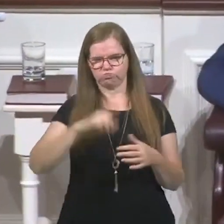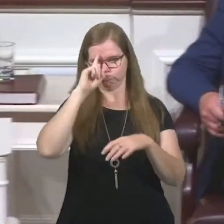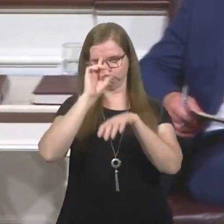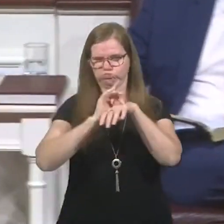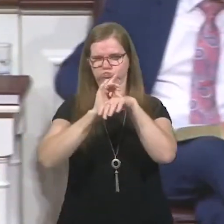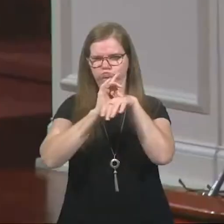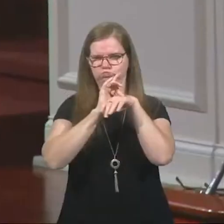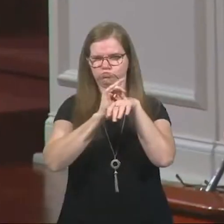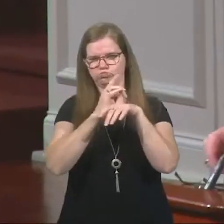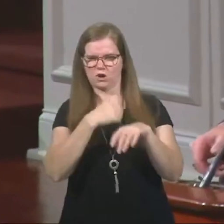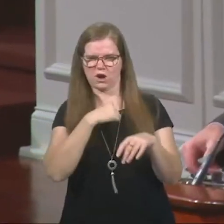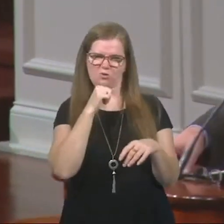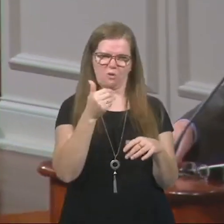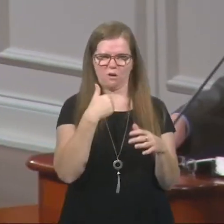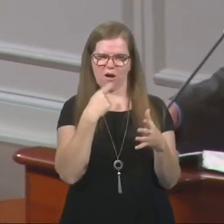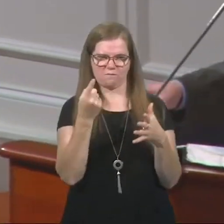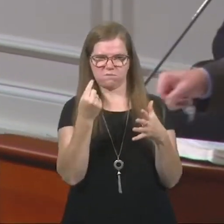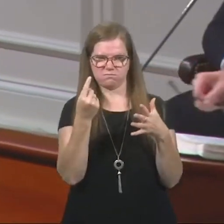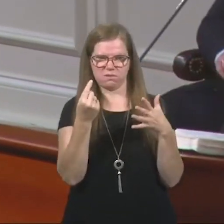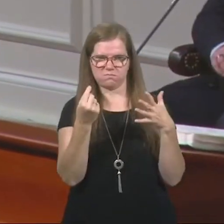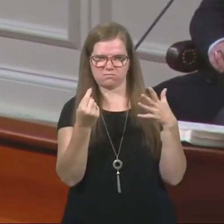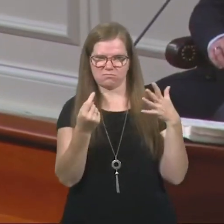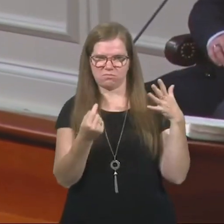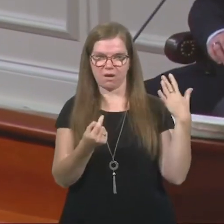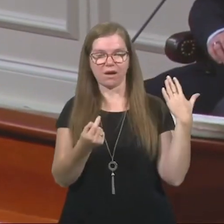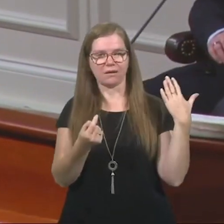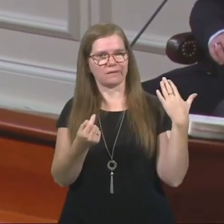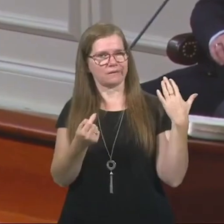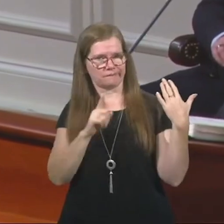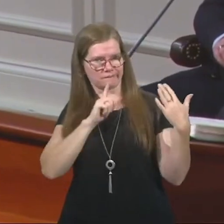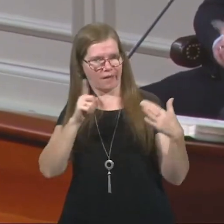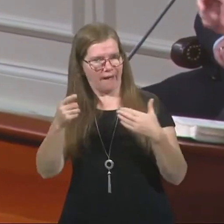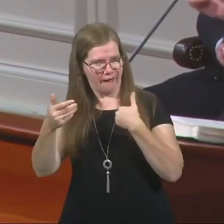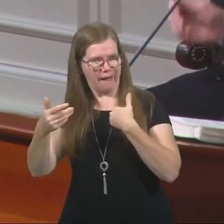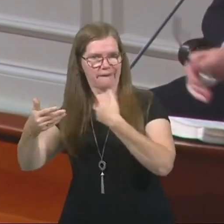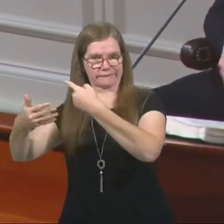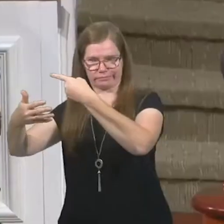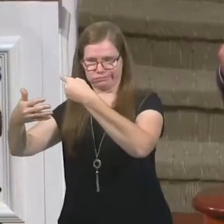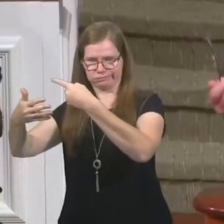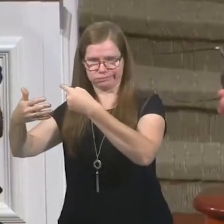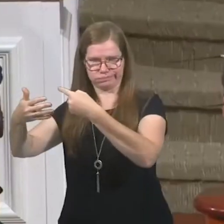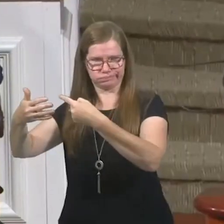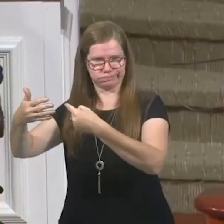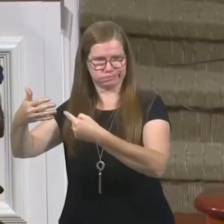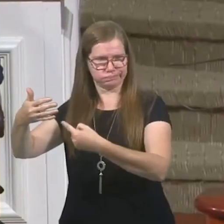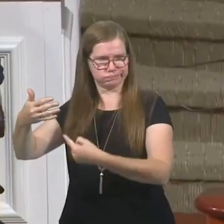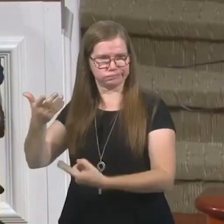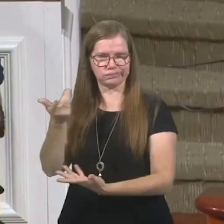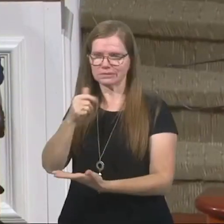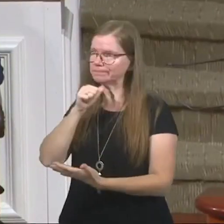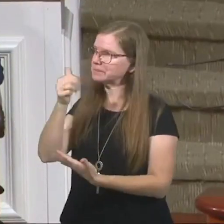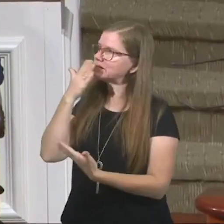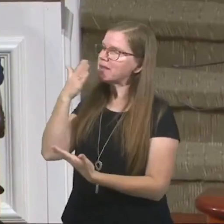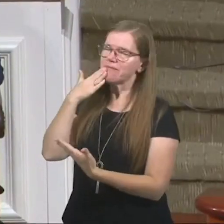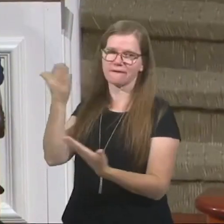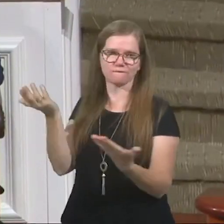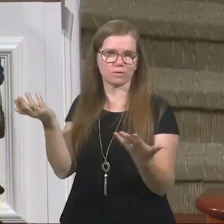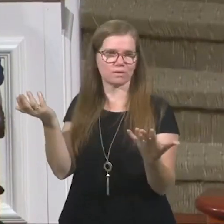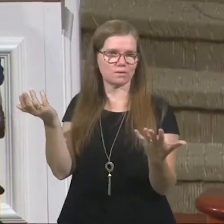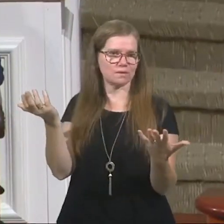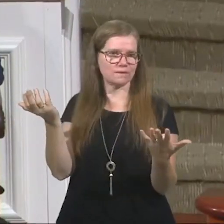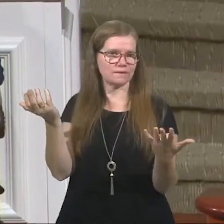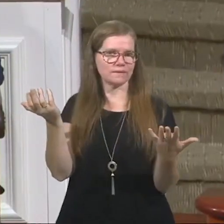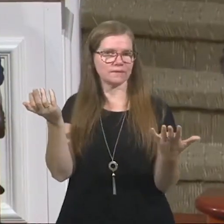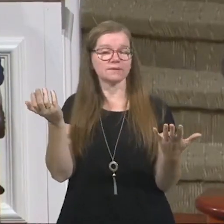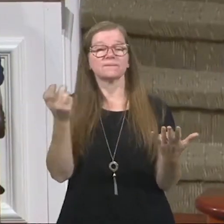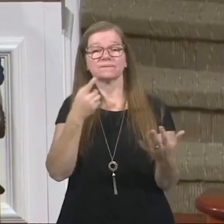all the things they don't have at the expense of all the things they do have. That they're not expressing gratitude for. He said